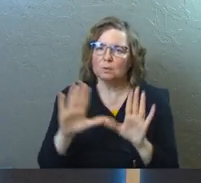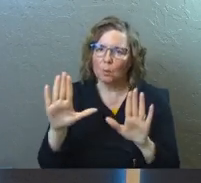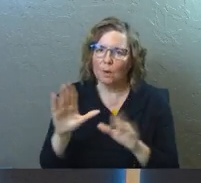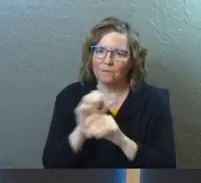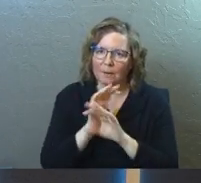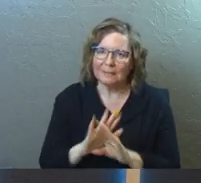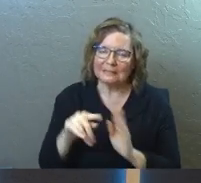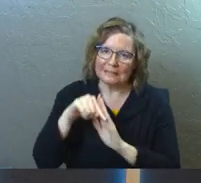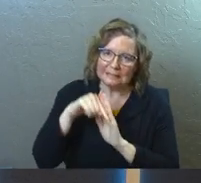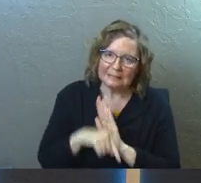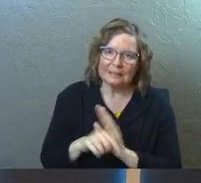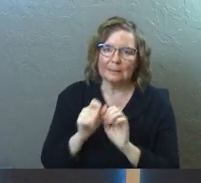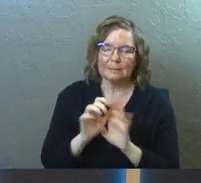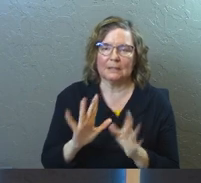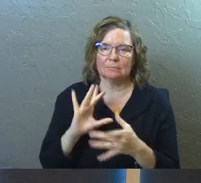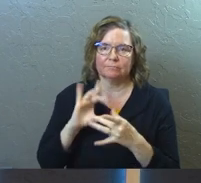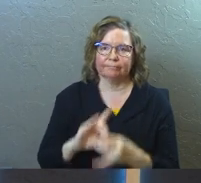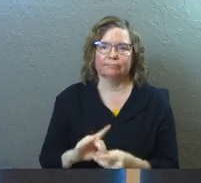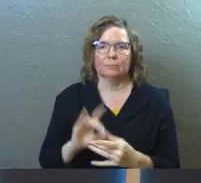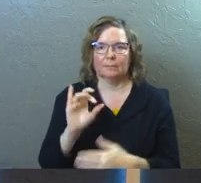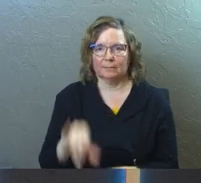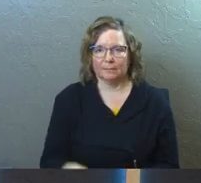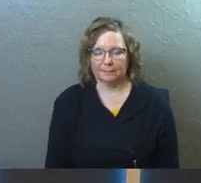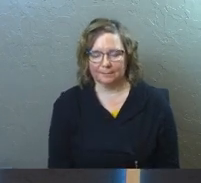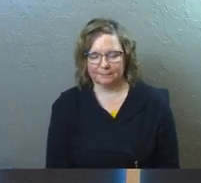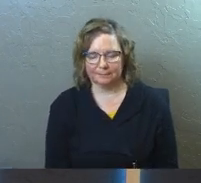a wonderful peace, a deep peace that comes over you.